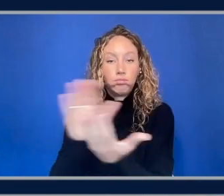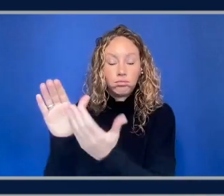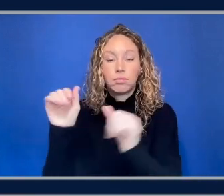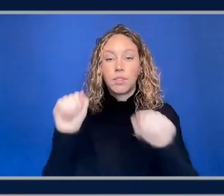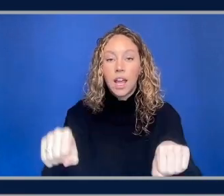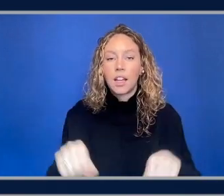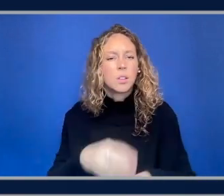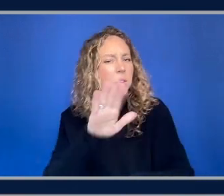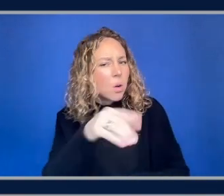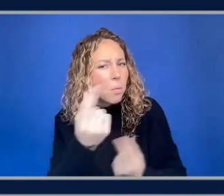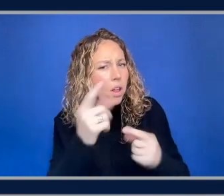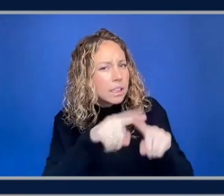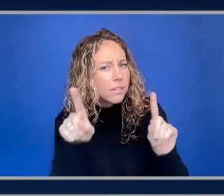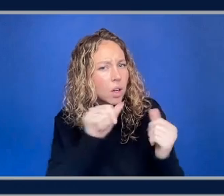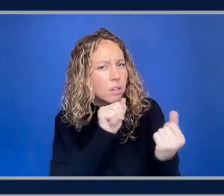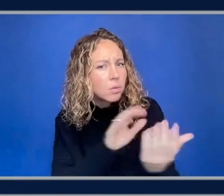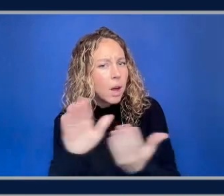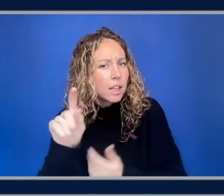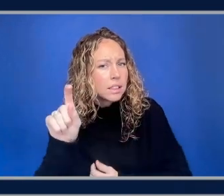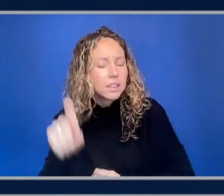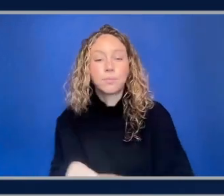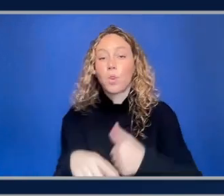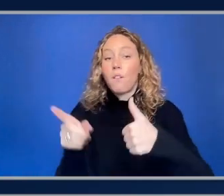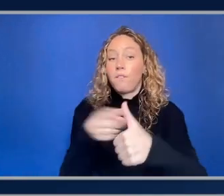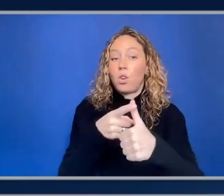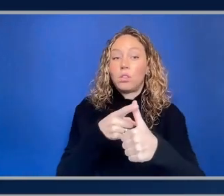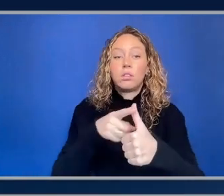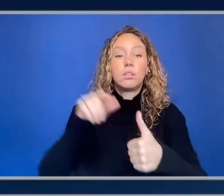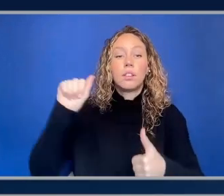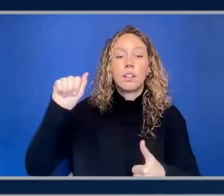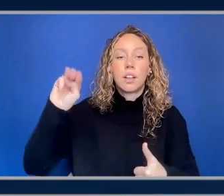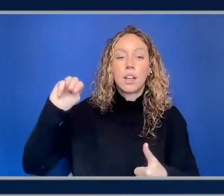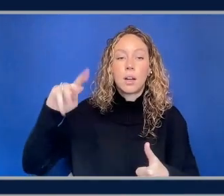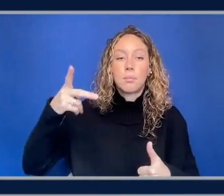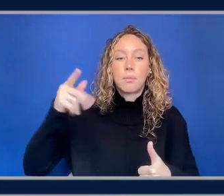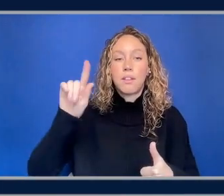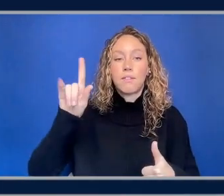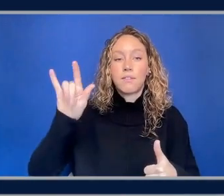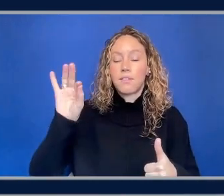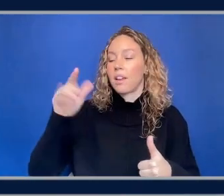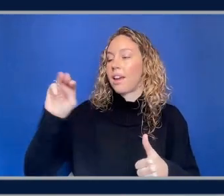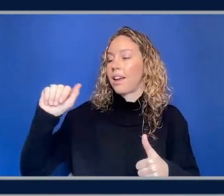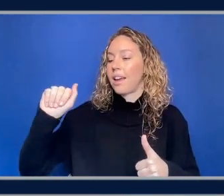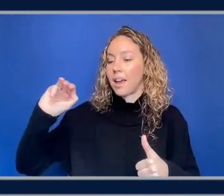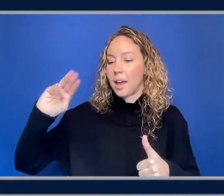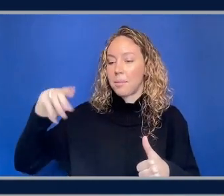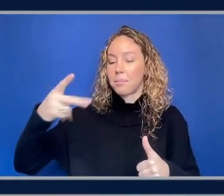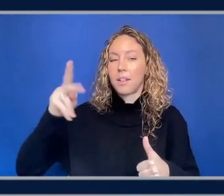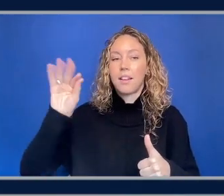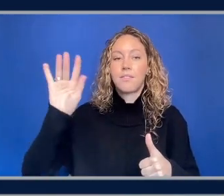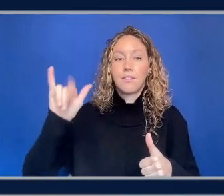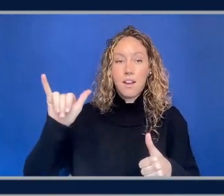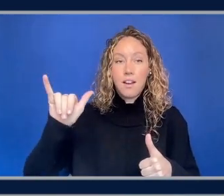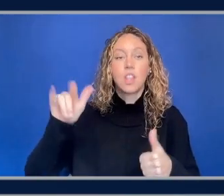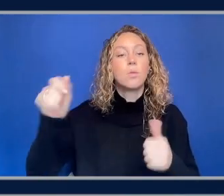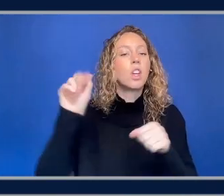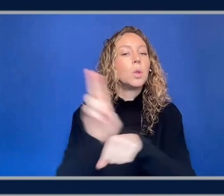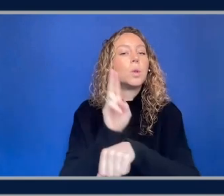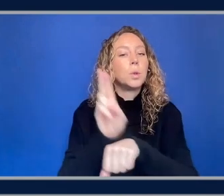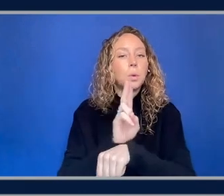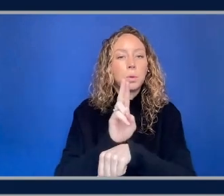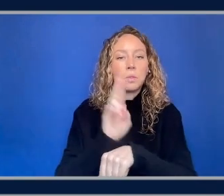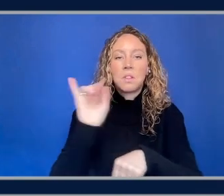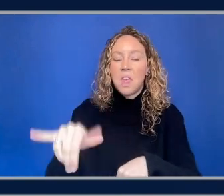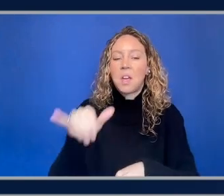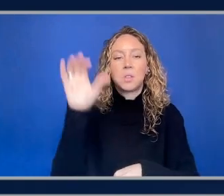so what are the different ways that they can authorize so one is just with Amplify auth so if you use Amplify and you have Amplify auth set up you can just drop in the storage